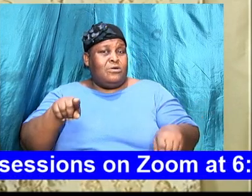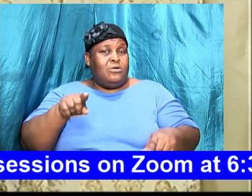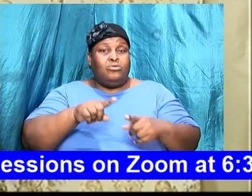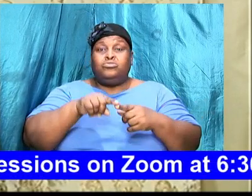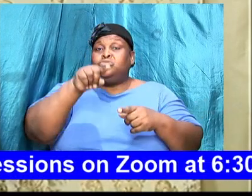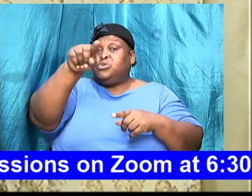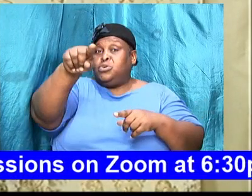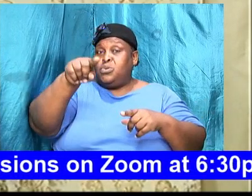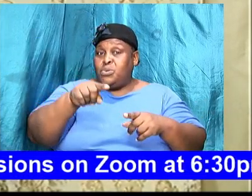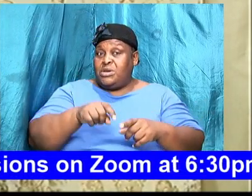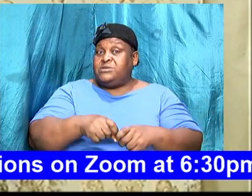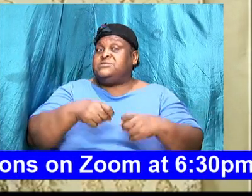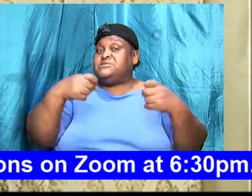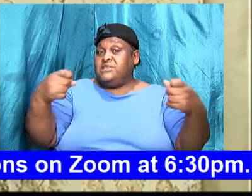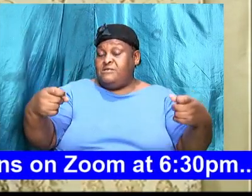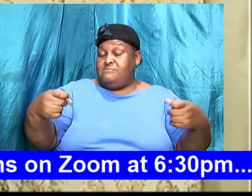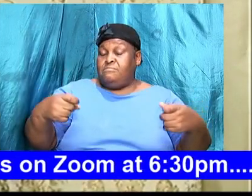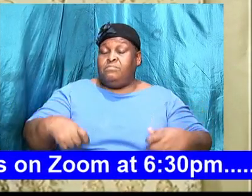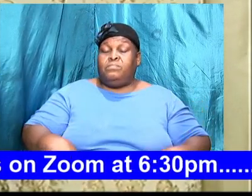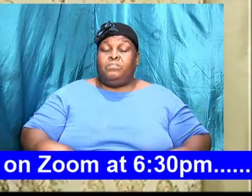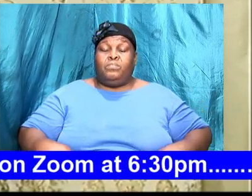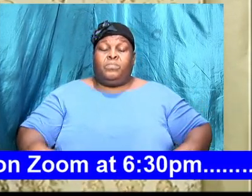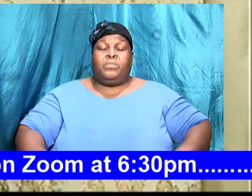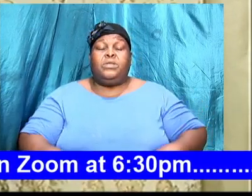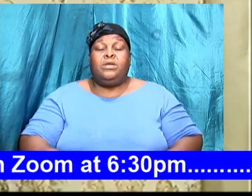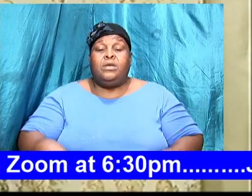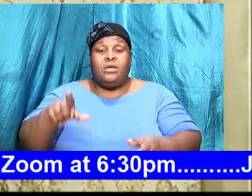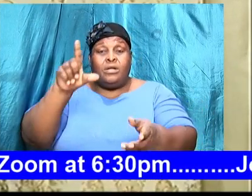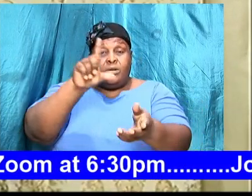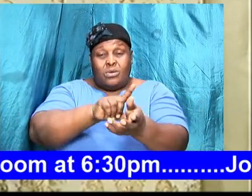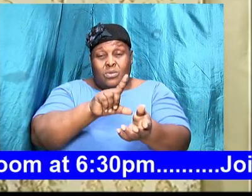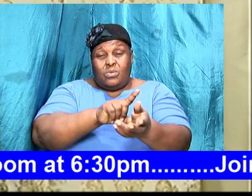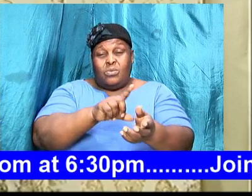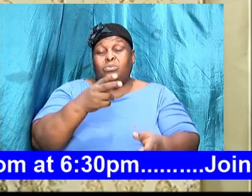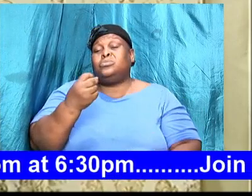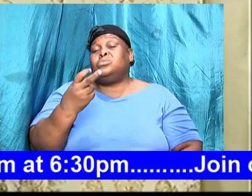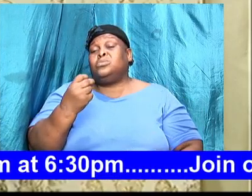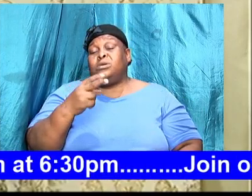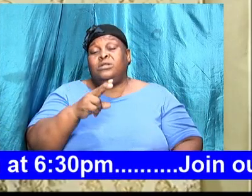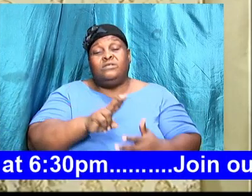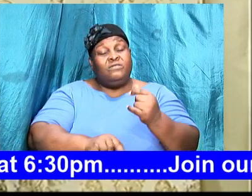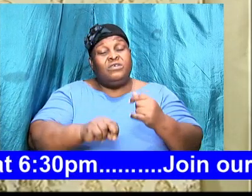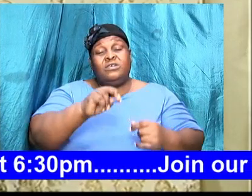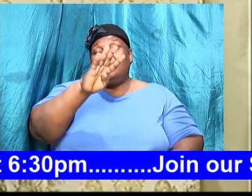The Bible also, in Luke 12, 47, says,